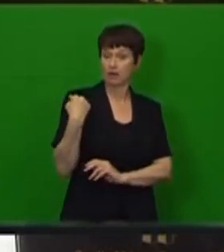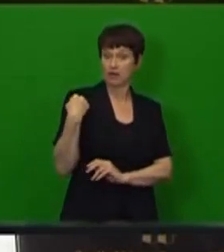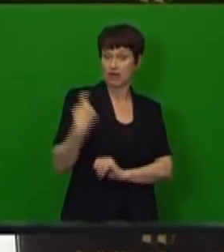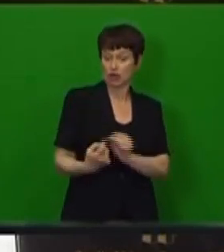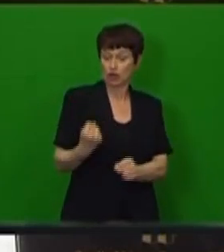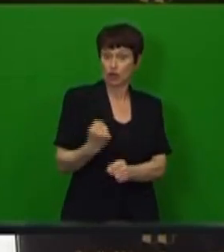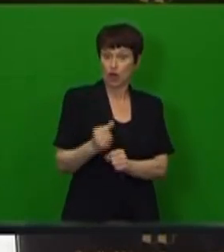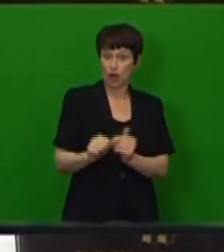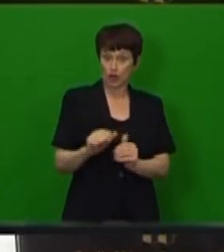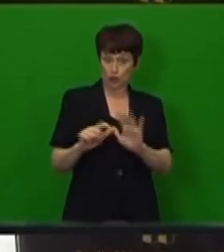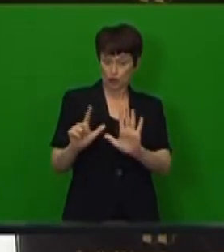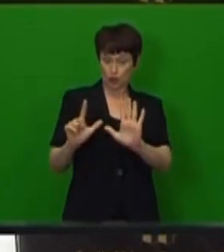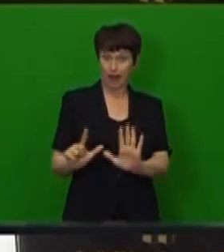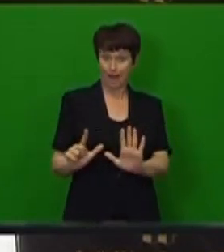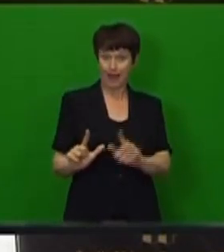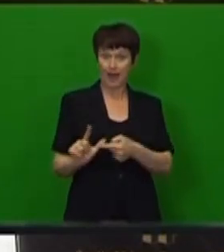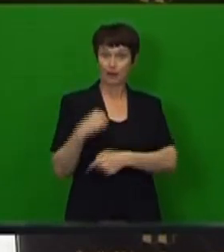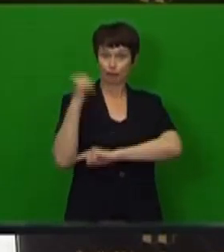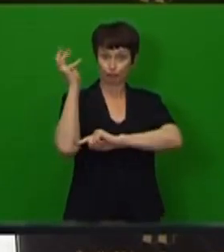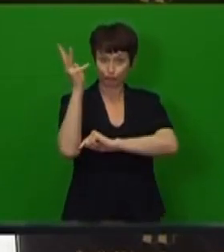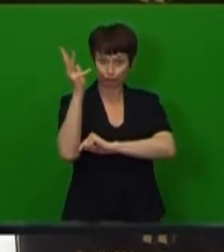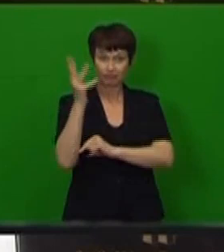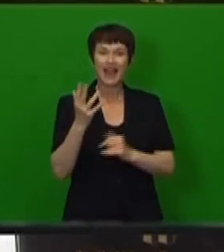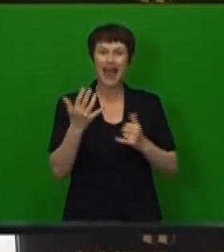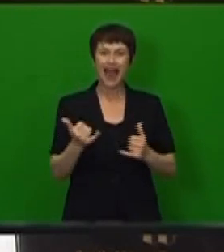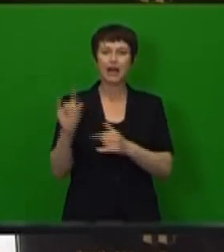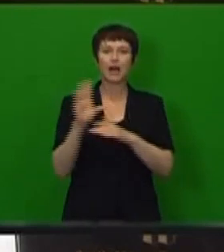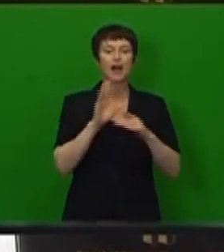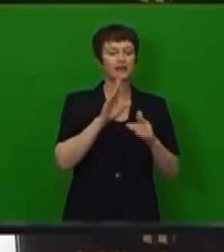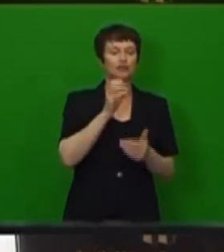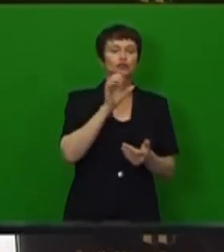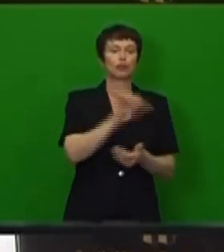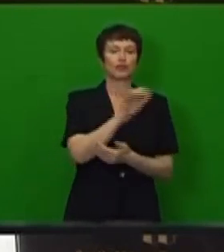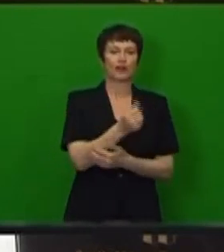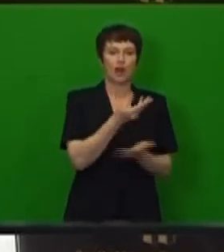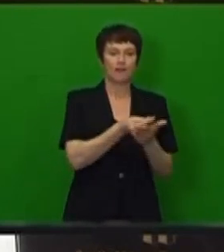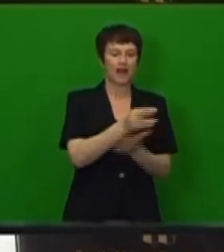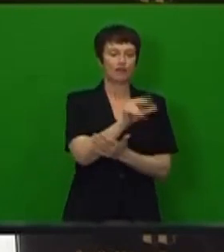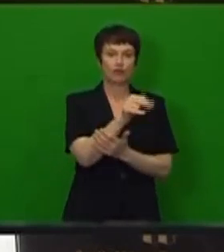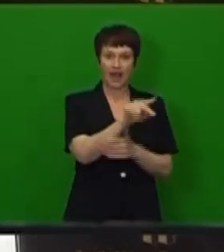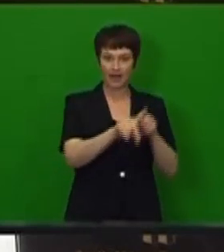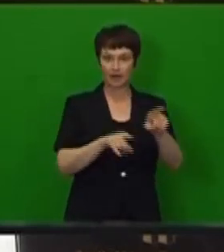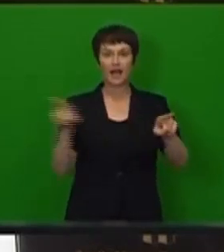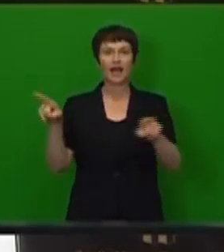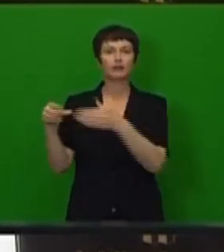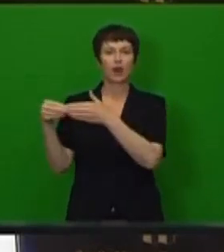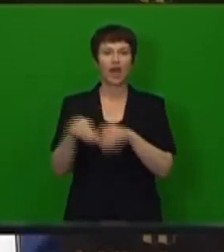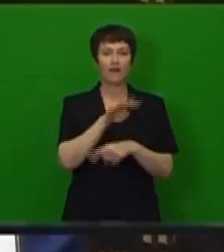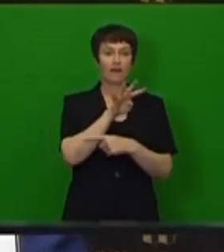rent has depreciated by 4.6% against the US dollar and by 3% against the euro.